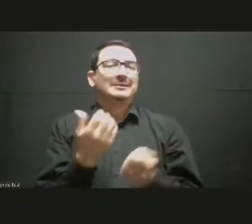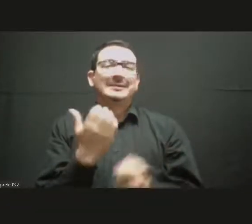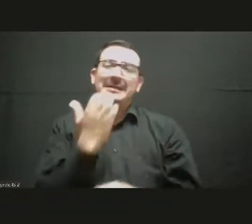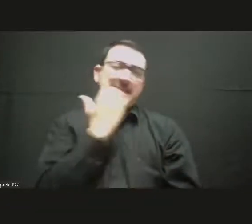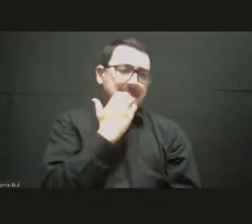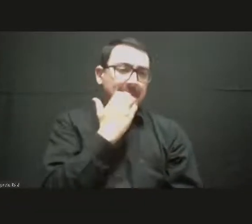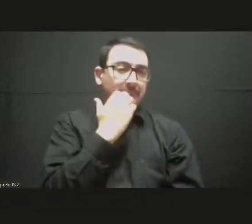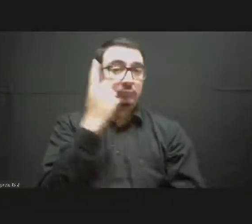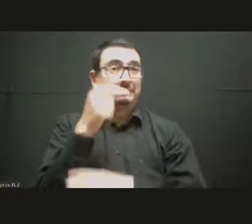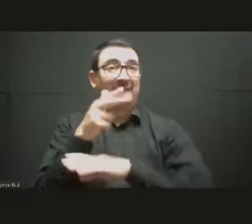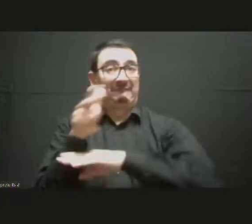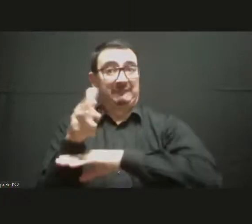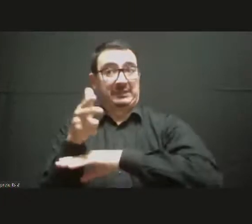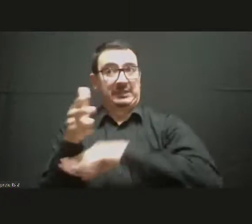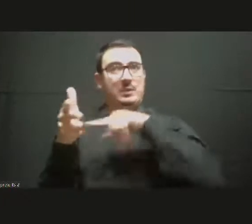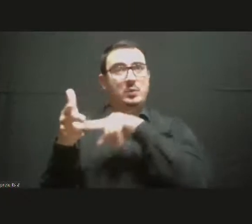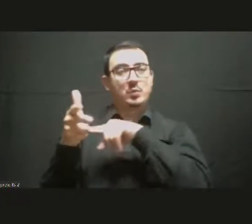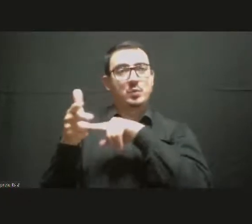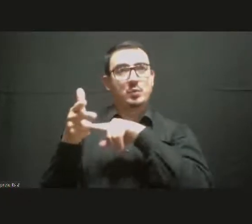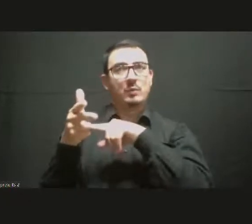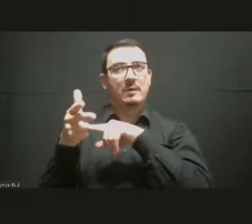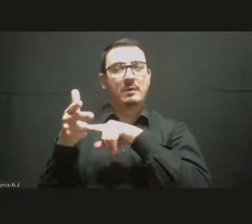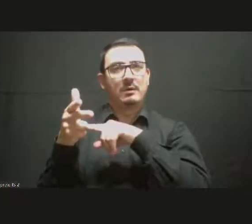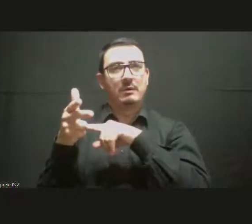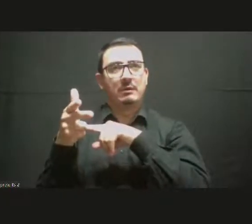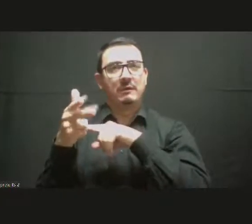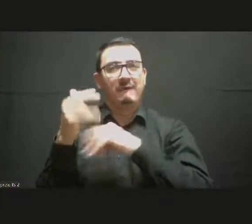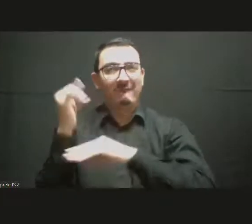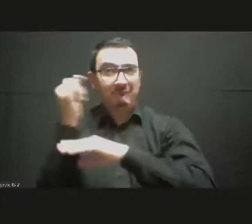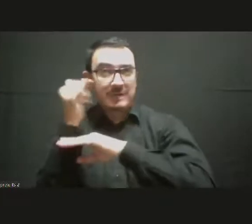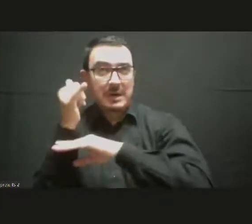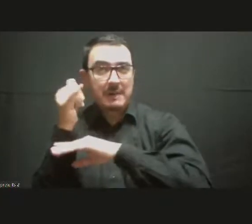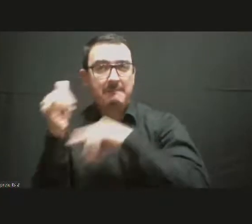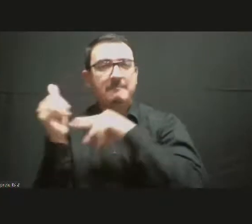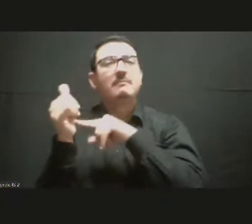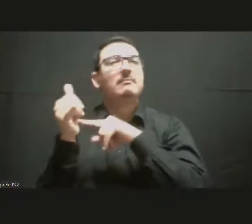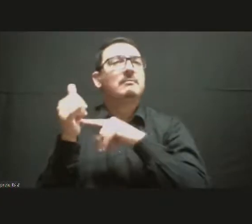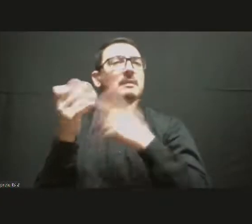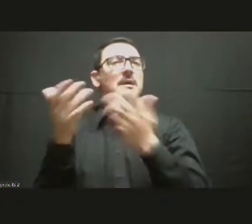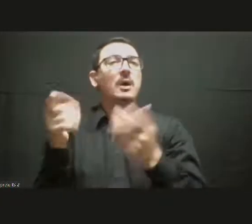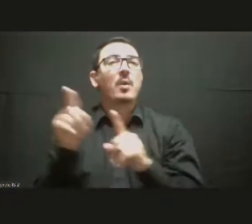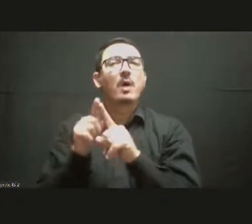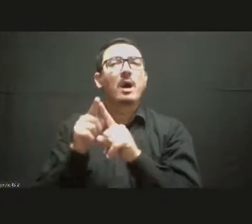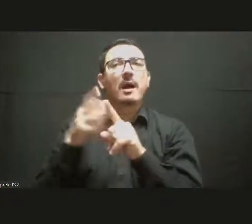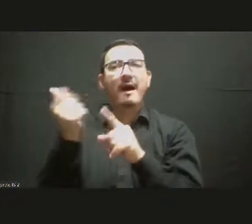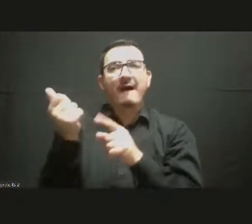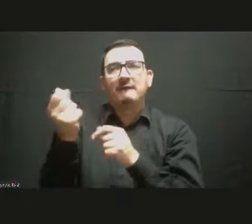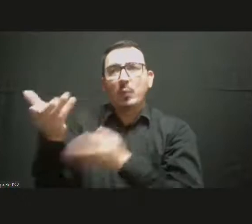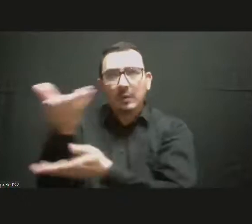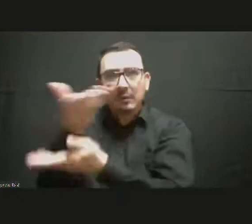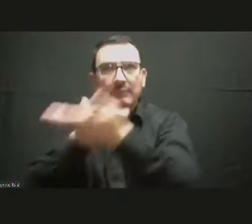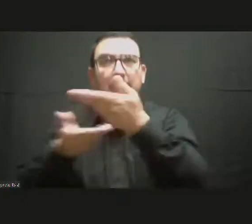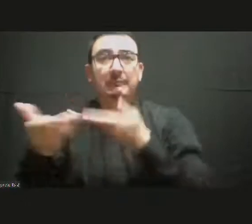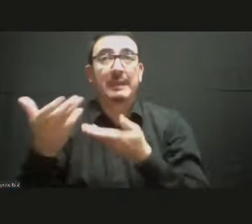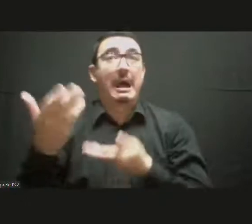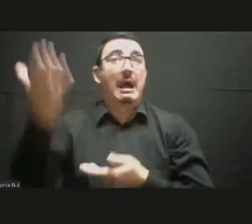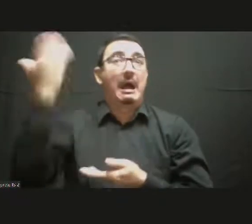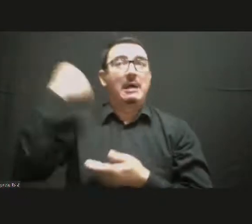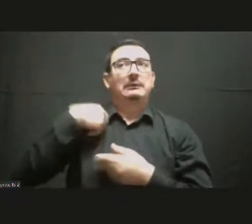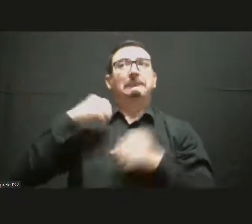and the fact that most people actually do almost everything via their mobile telephones.